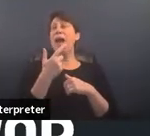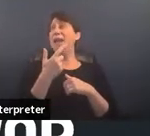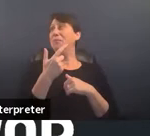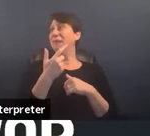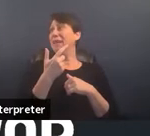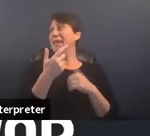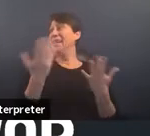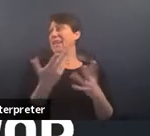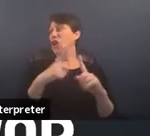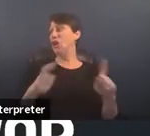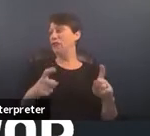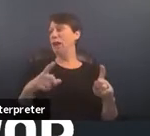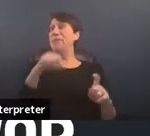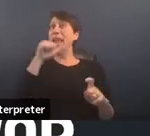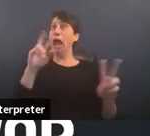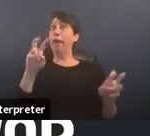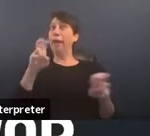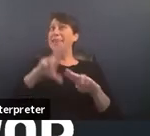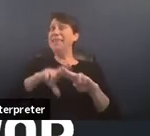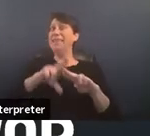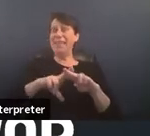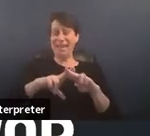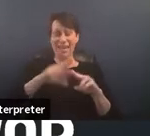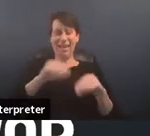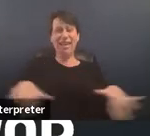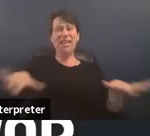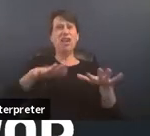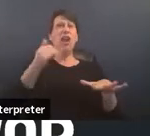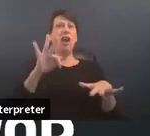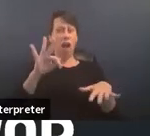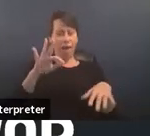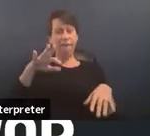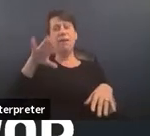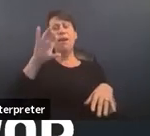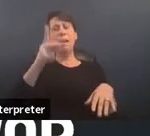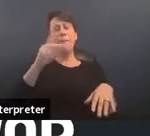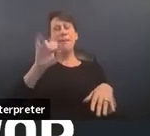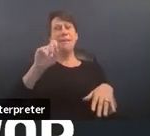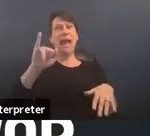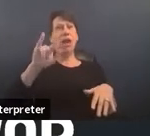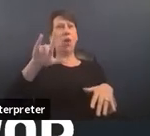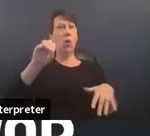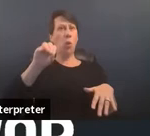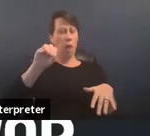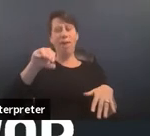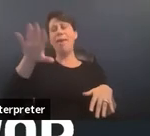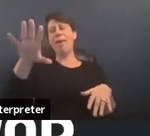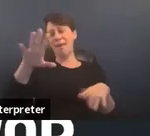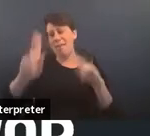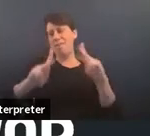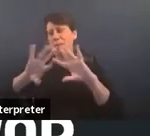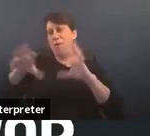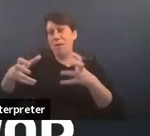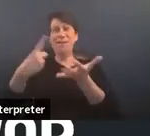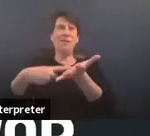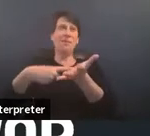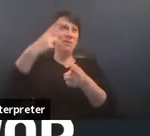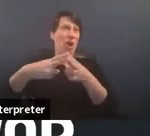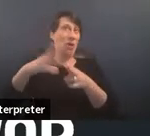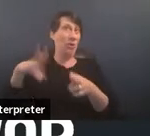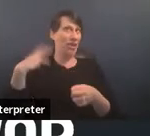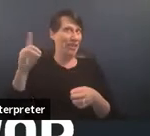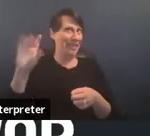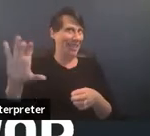the unceded territory of the piscataway people um also known sometimes as washington dc